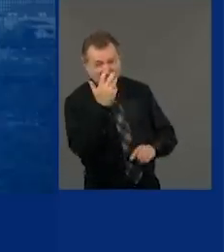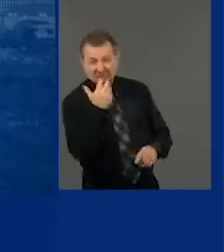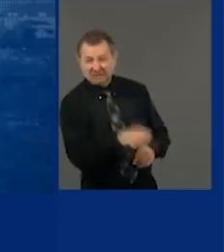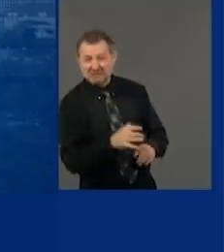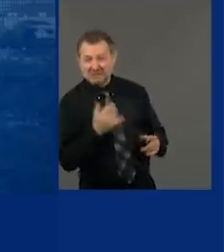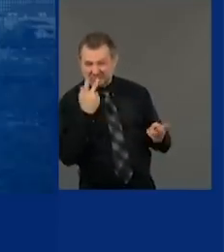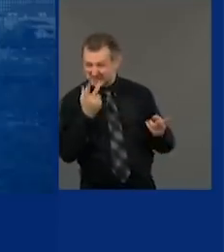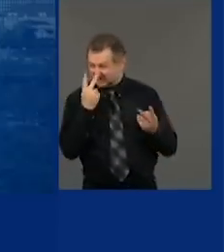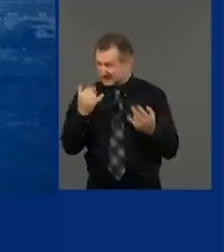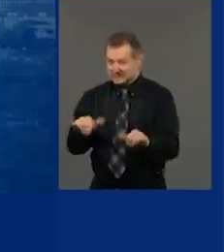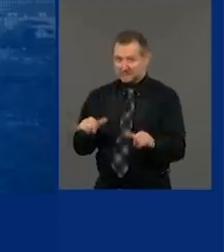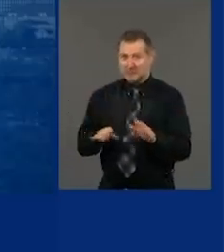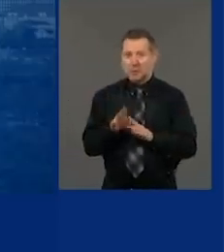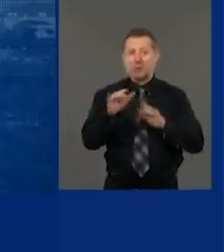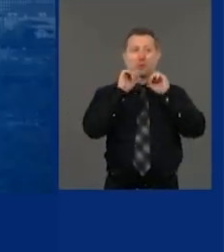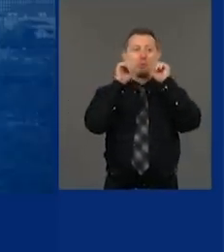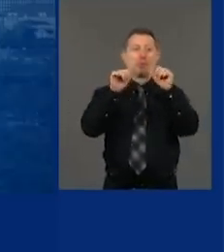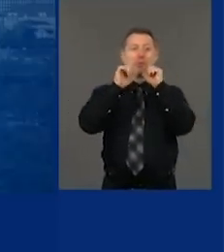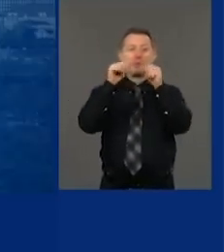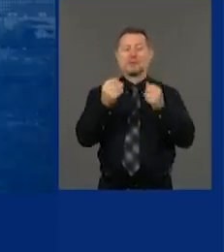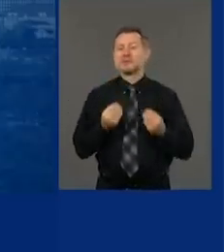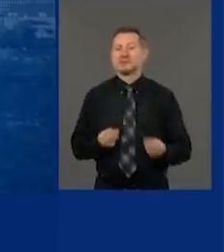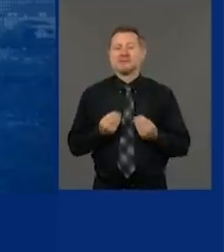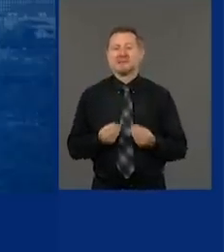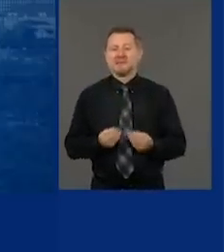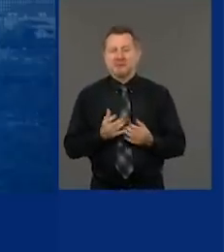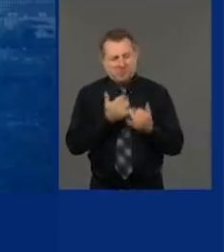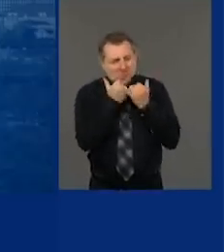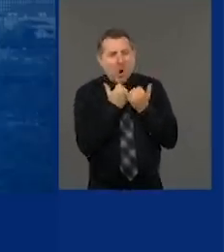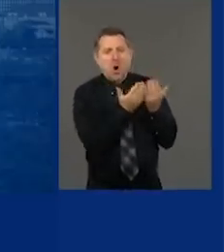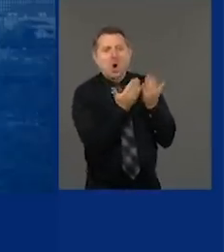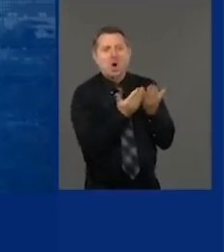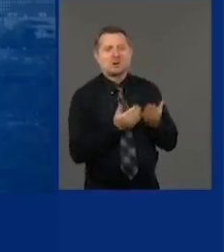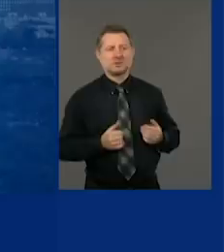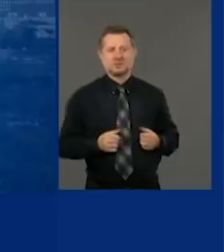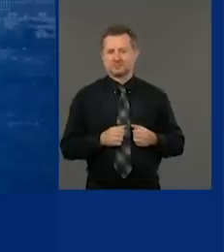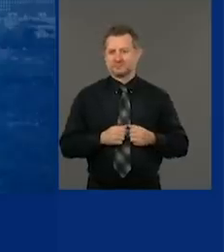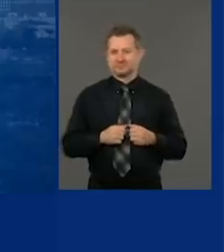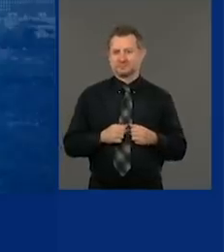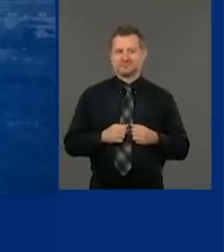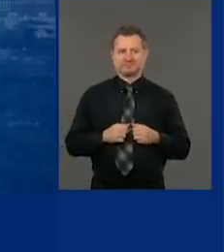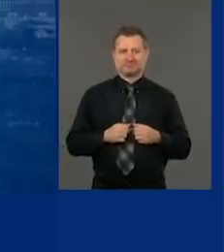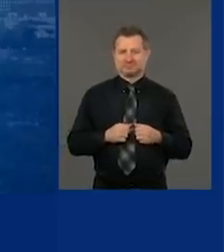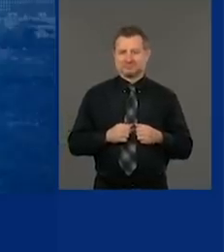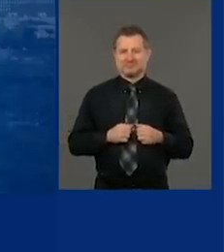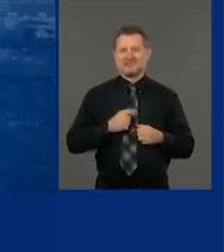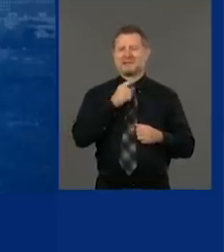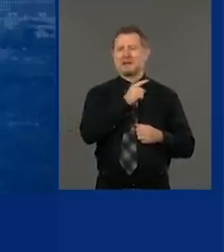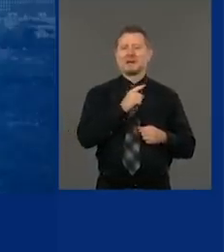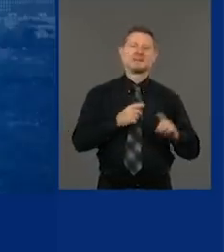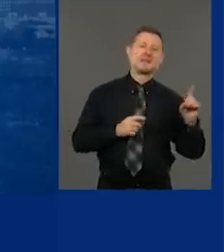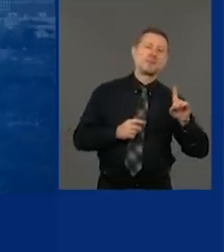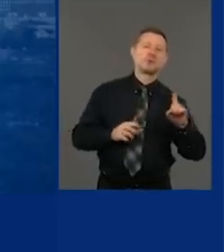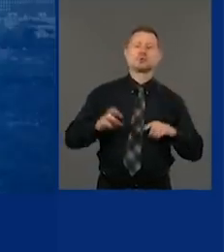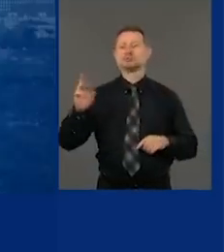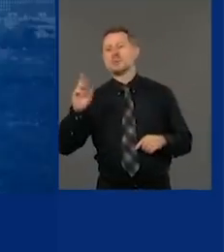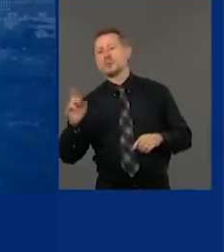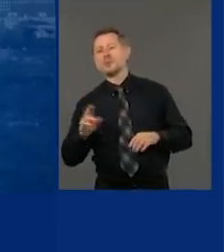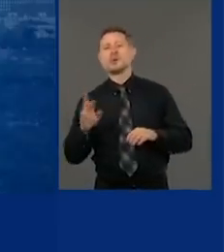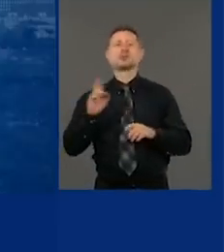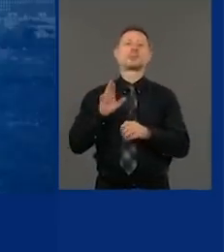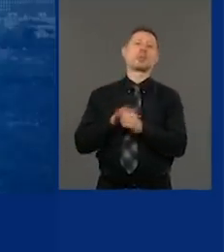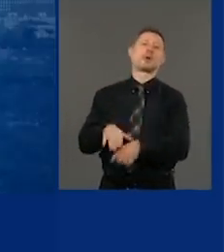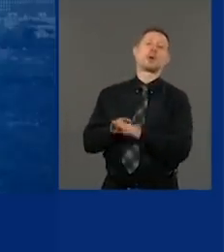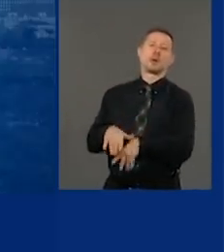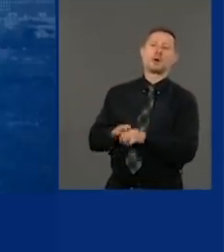You denied reality. This is their political agenda over public health